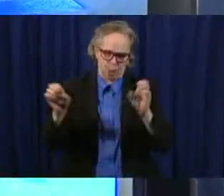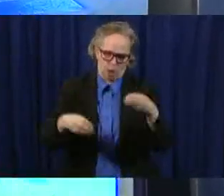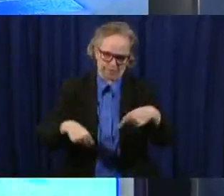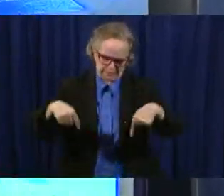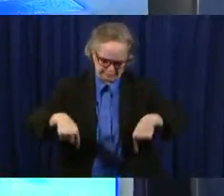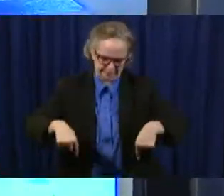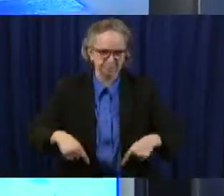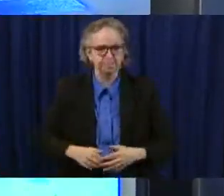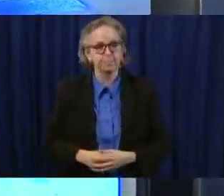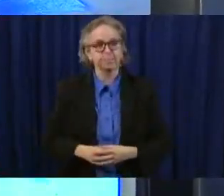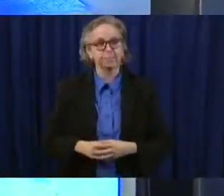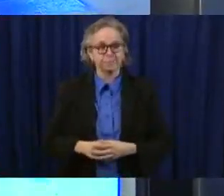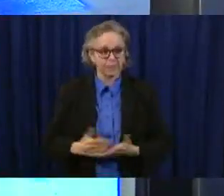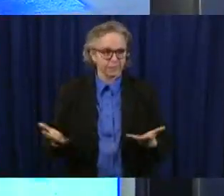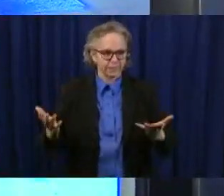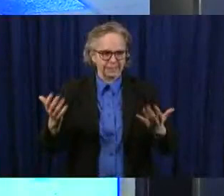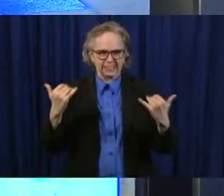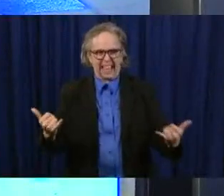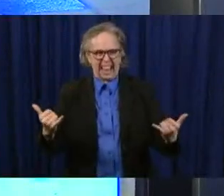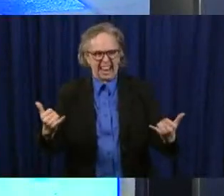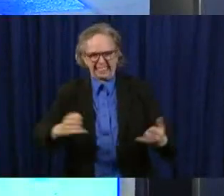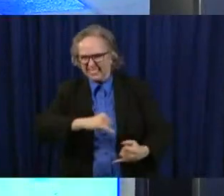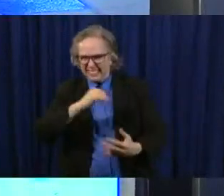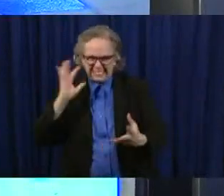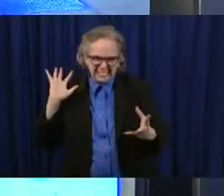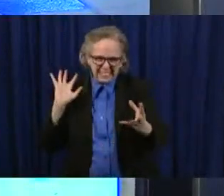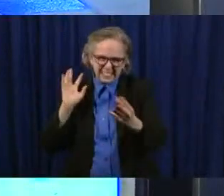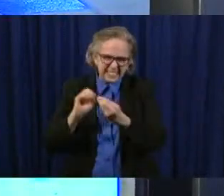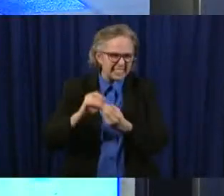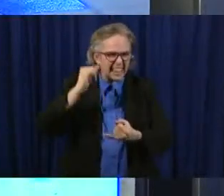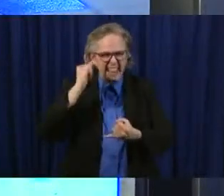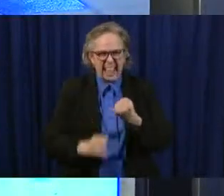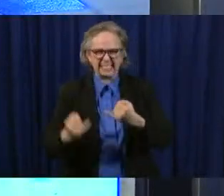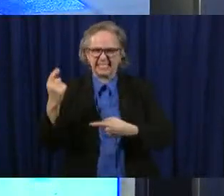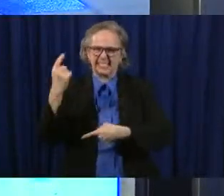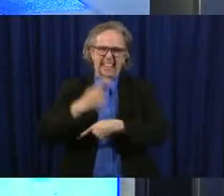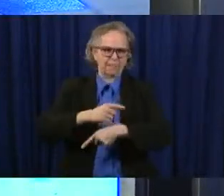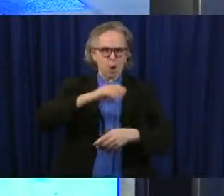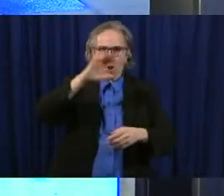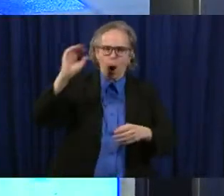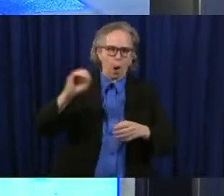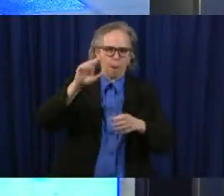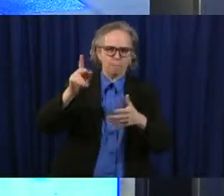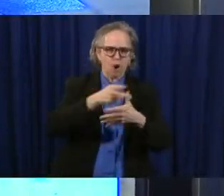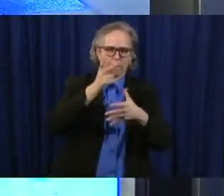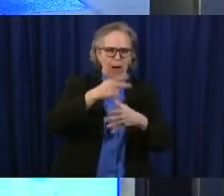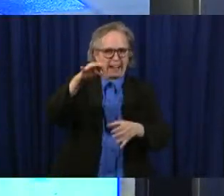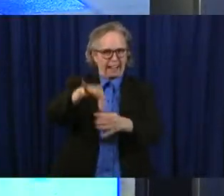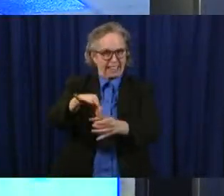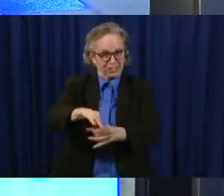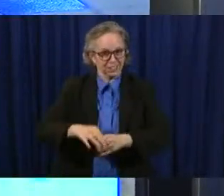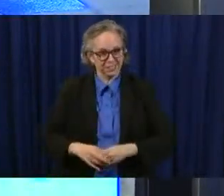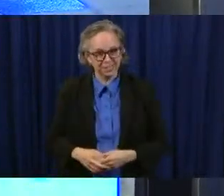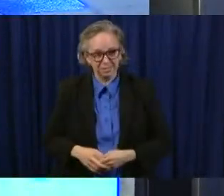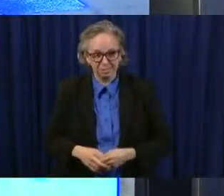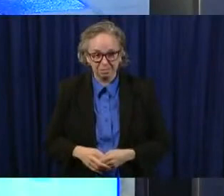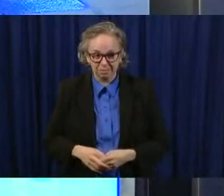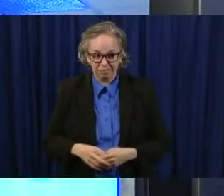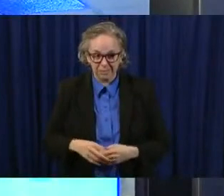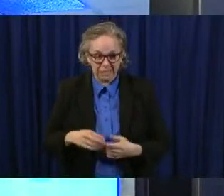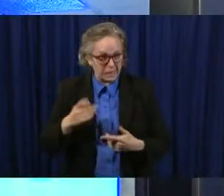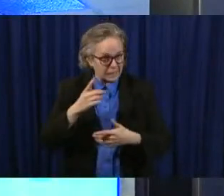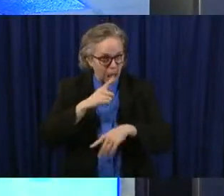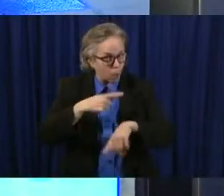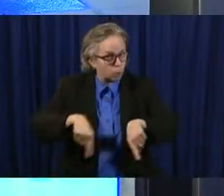of ohio's primary we're looking forward to bringing this in for a landing this is not what any of us had envisioned months ago for how we wanted to run this